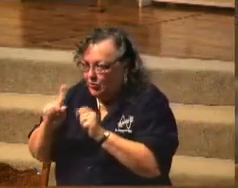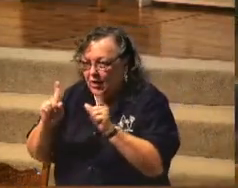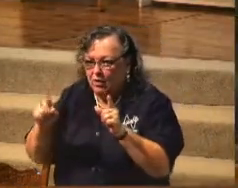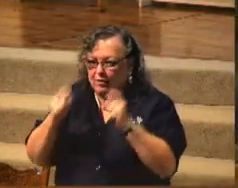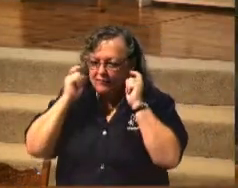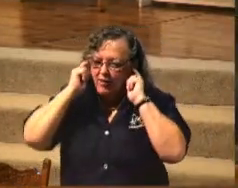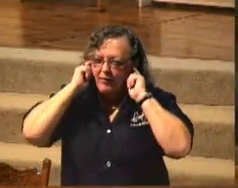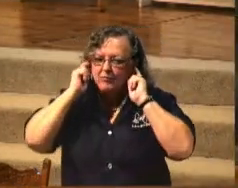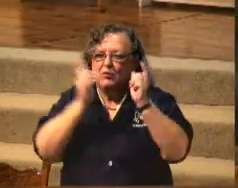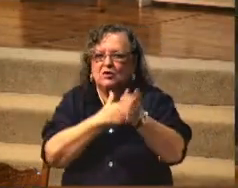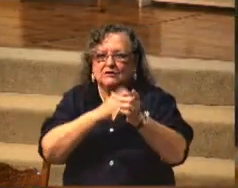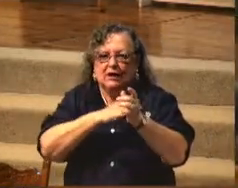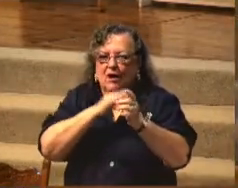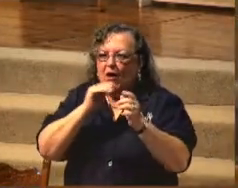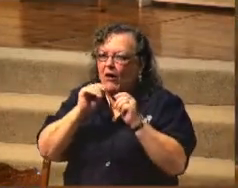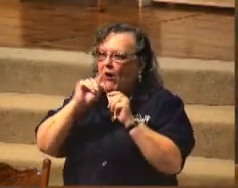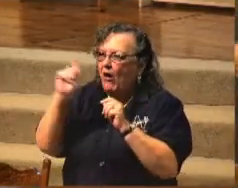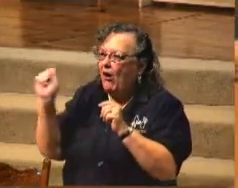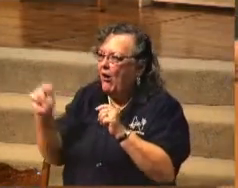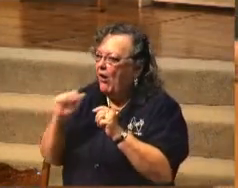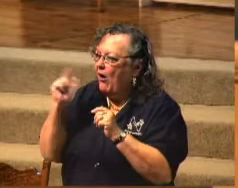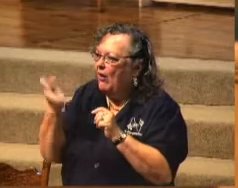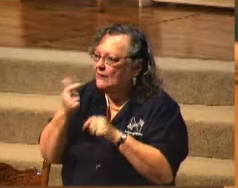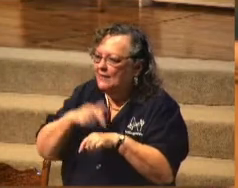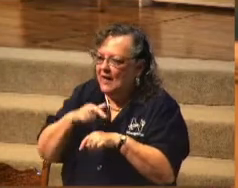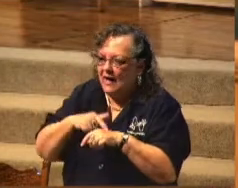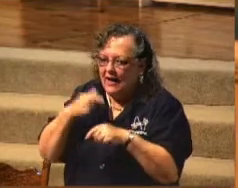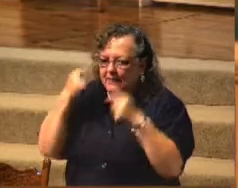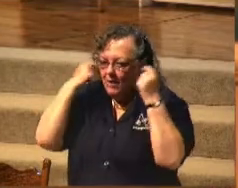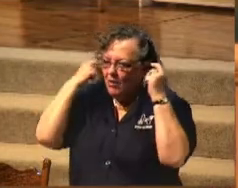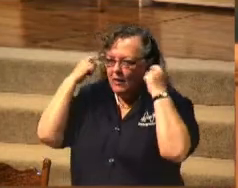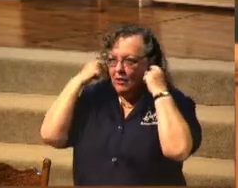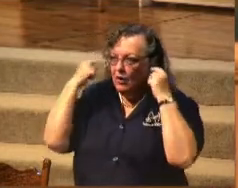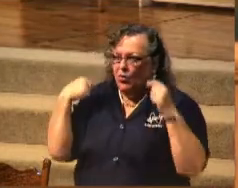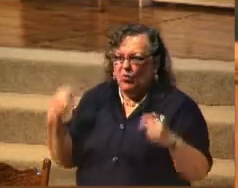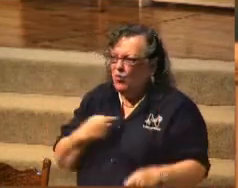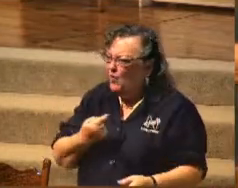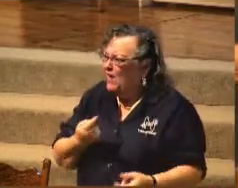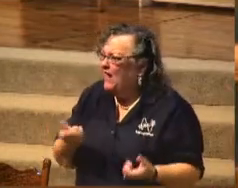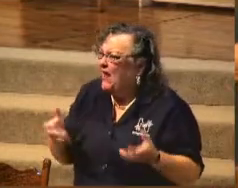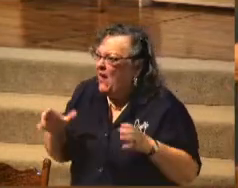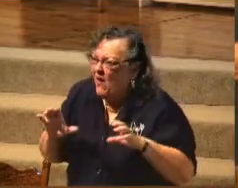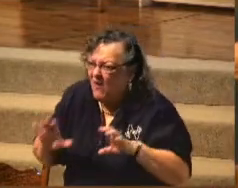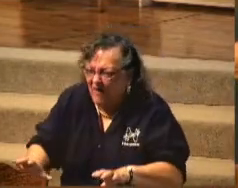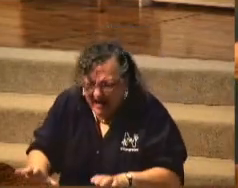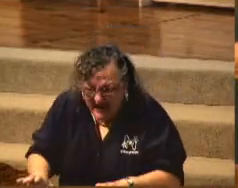you've got music going all the time. Something going on, because we don't like silence.